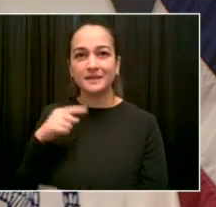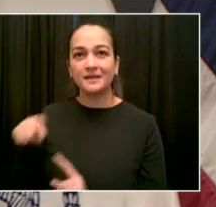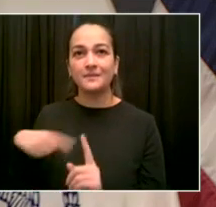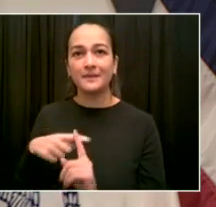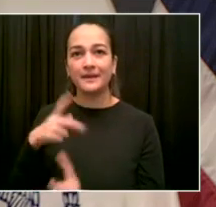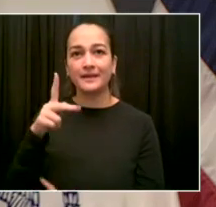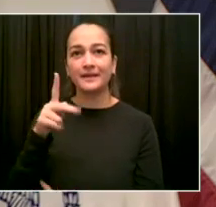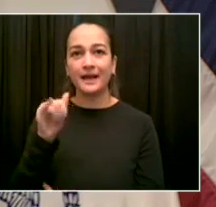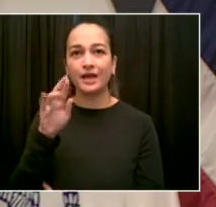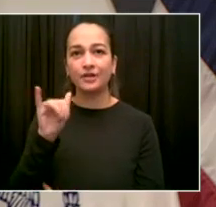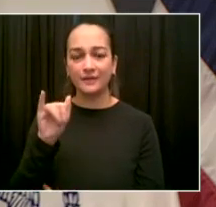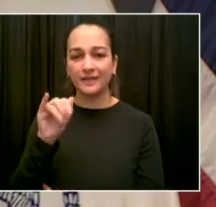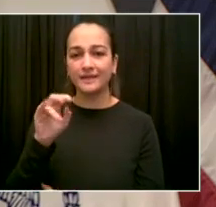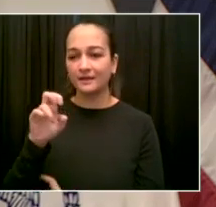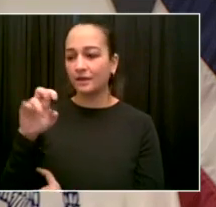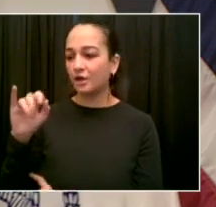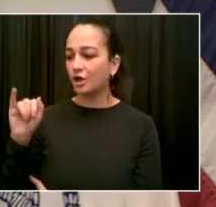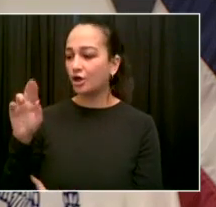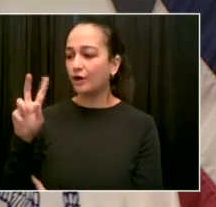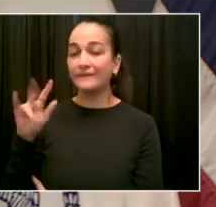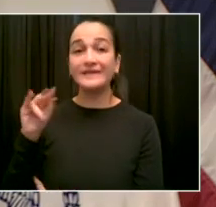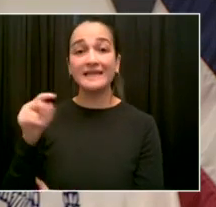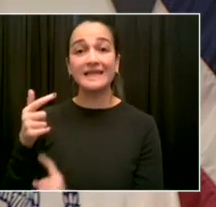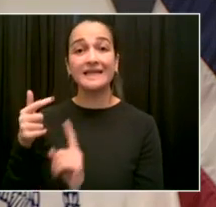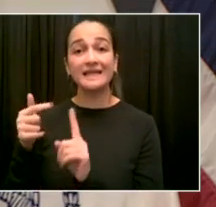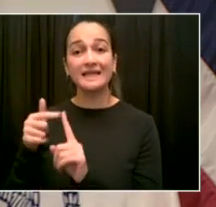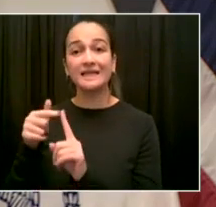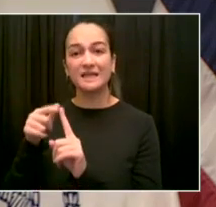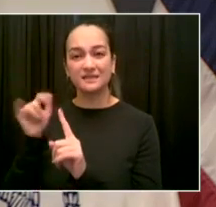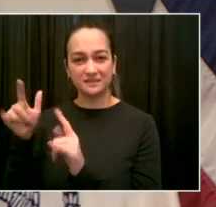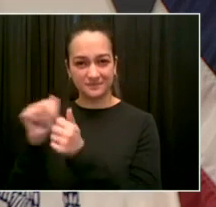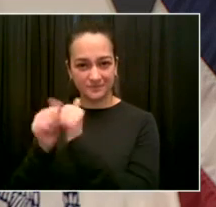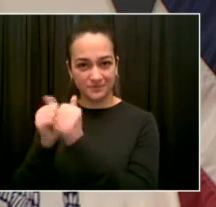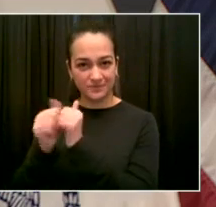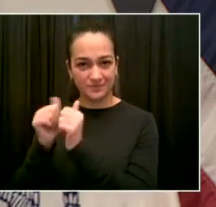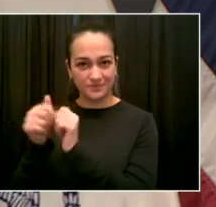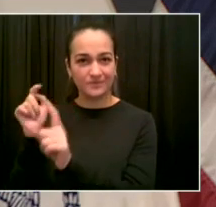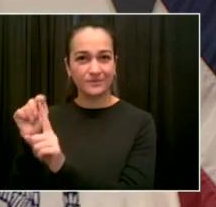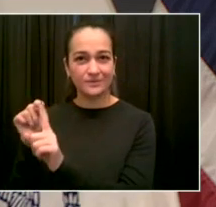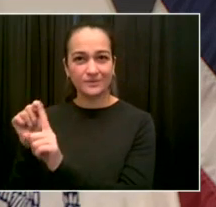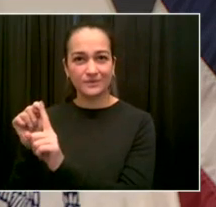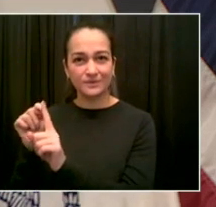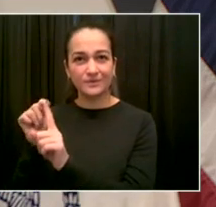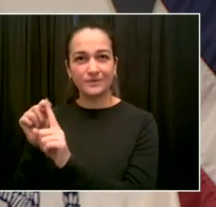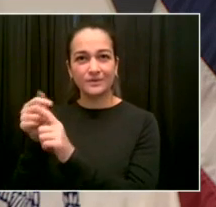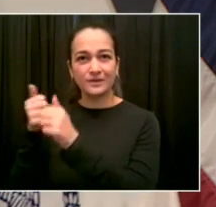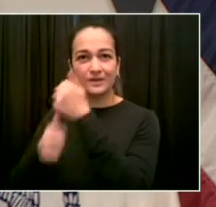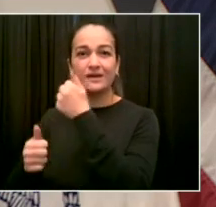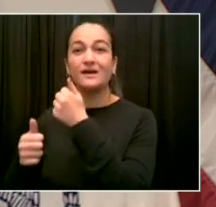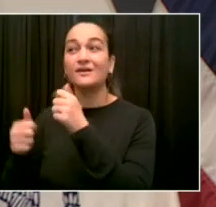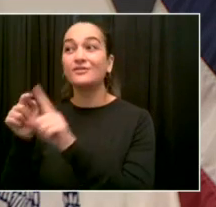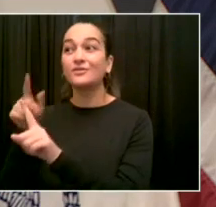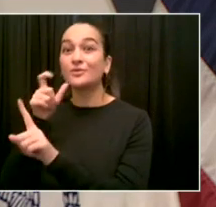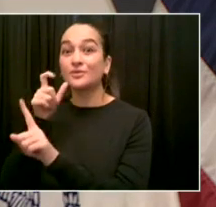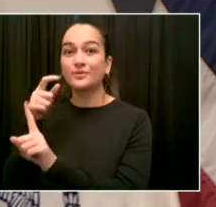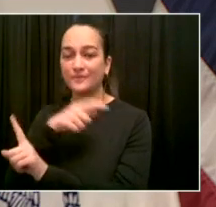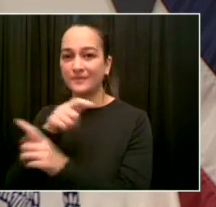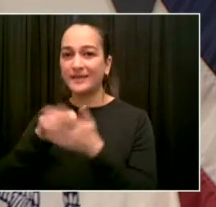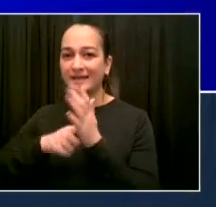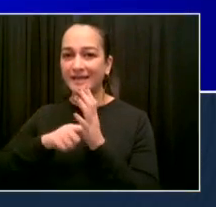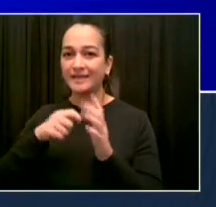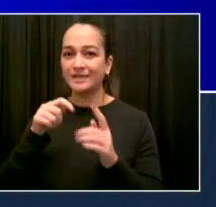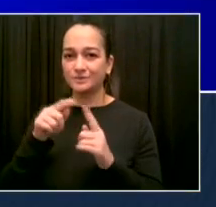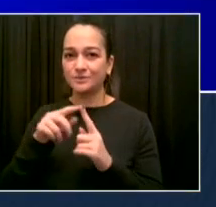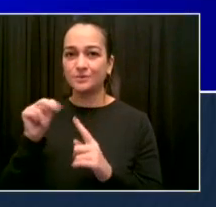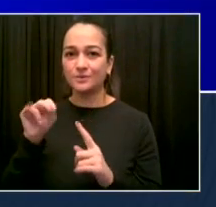fall under the key to NYC requirement. And obviously, the vast majority of players are going out and getting vaccinated. We want